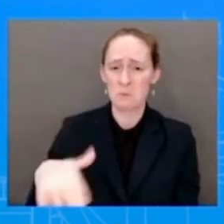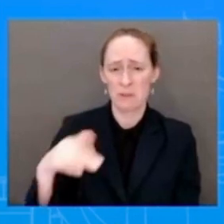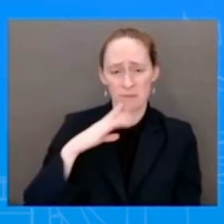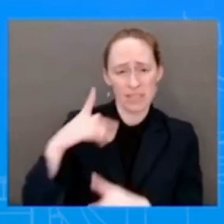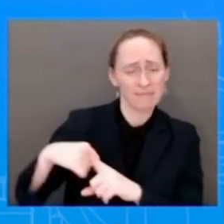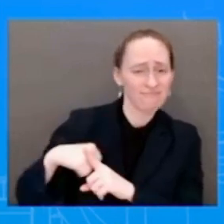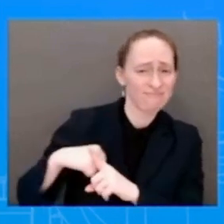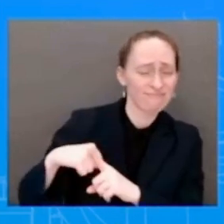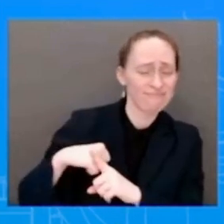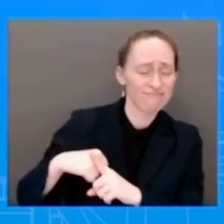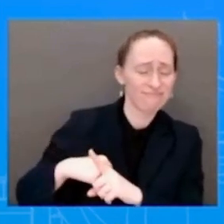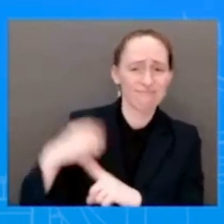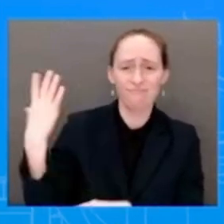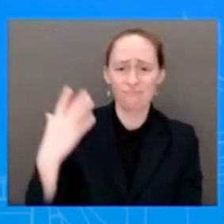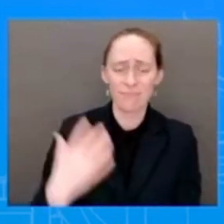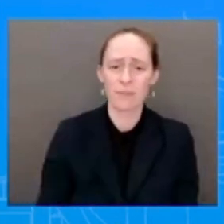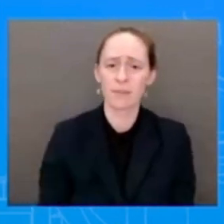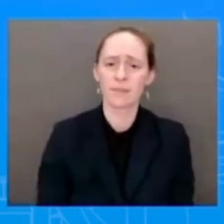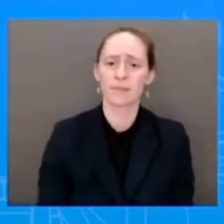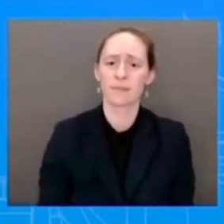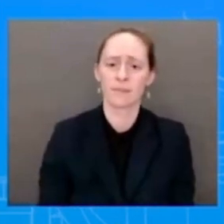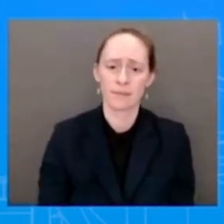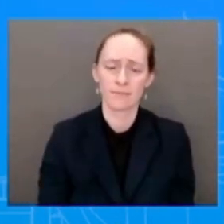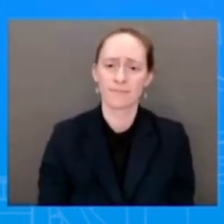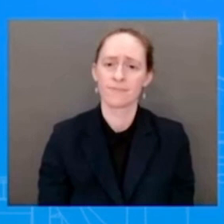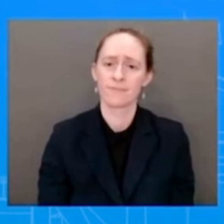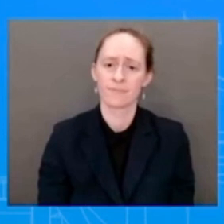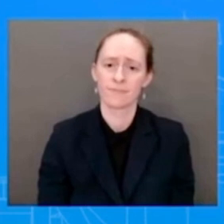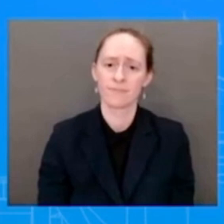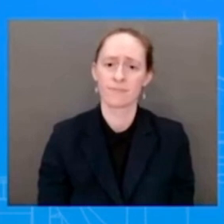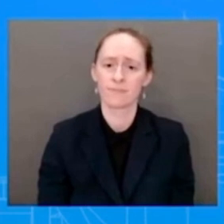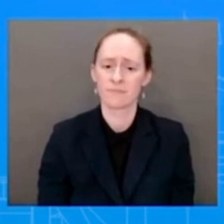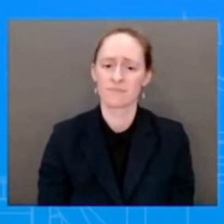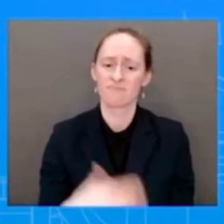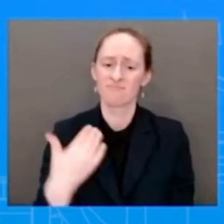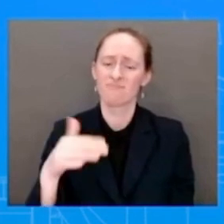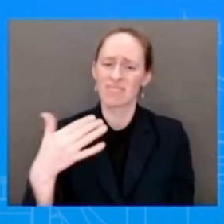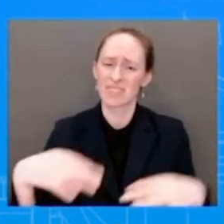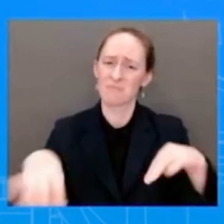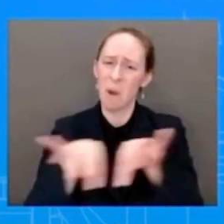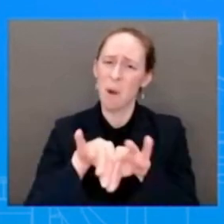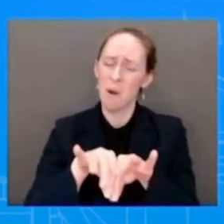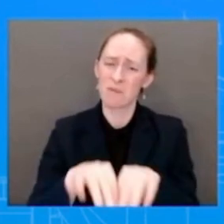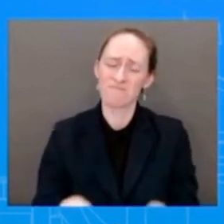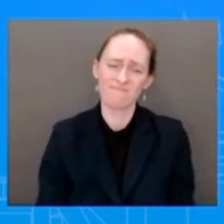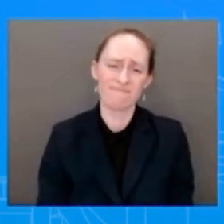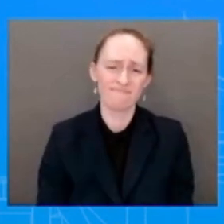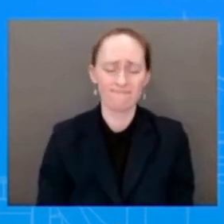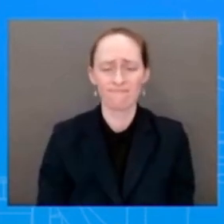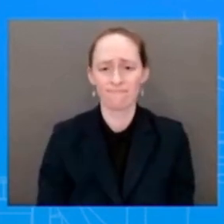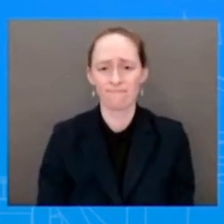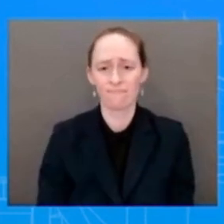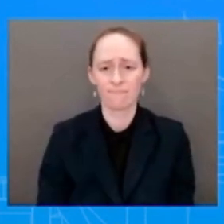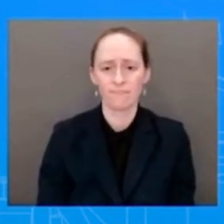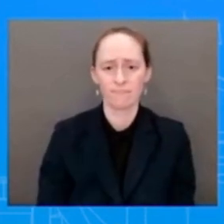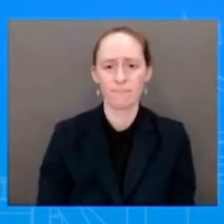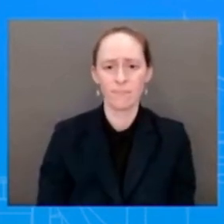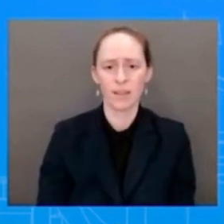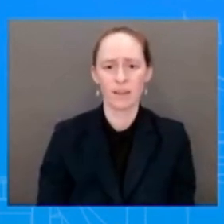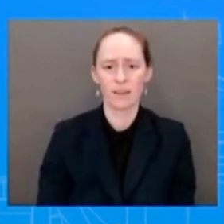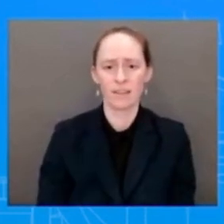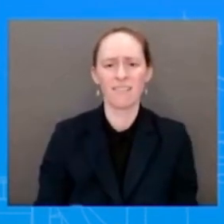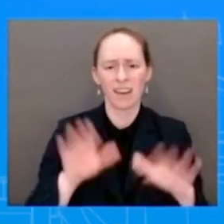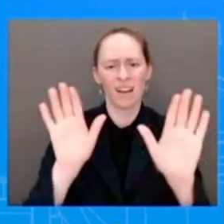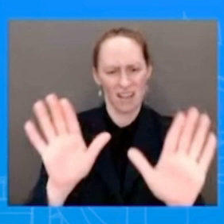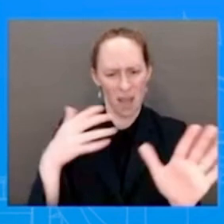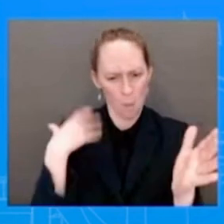passionate about an issue that is incredibly important to the President and clearly to her. I want to let others go, but just to be very clear, so is